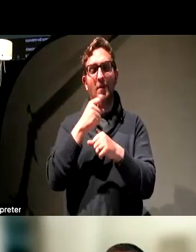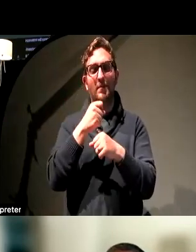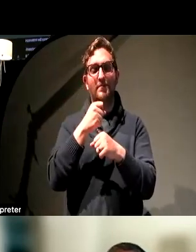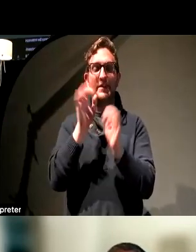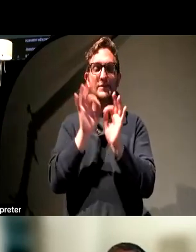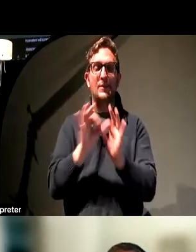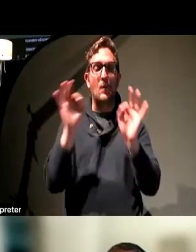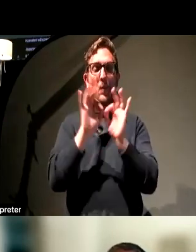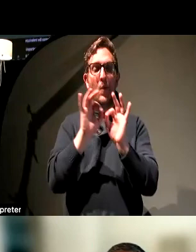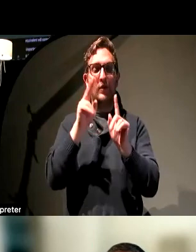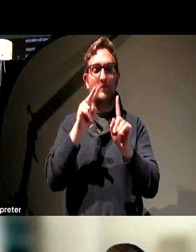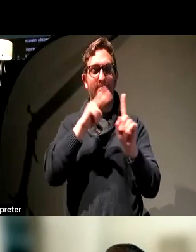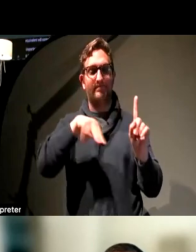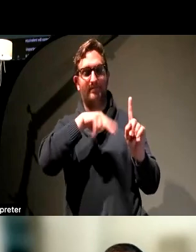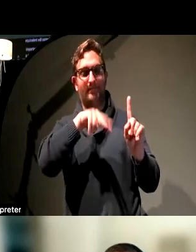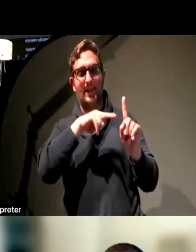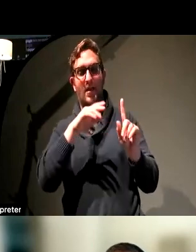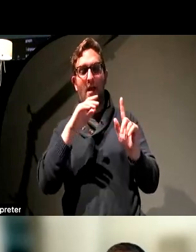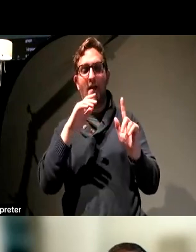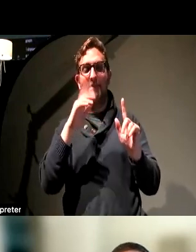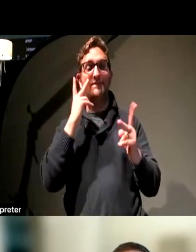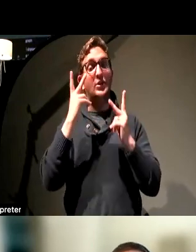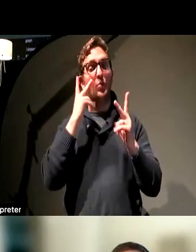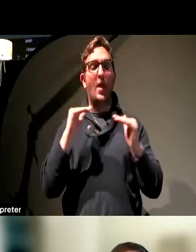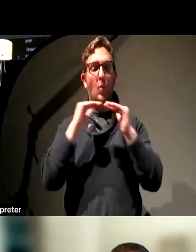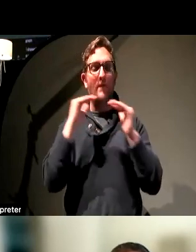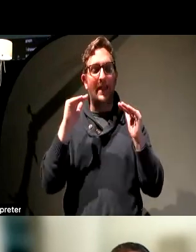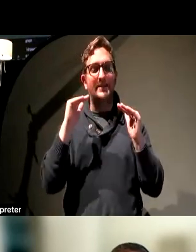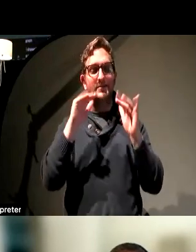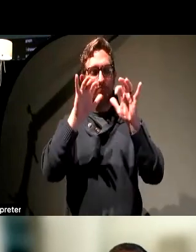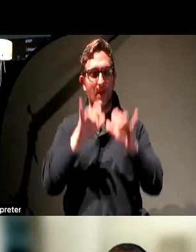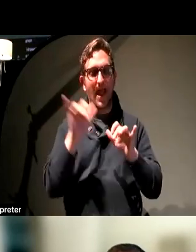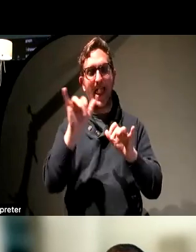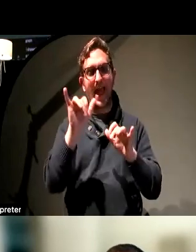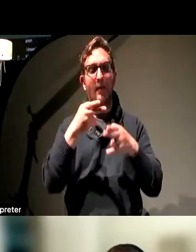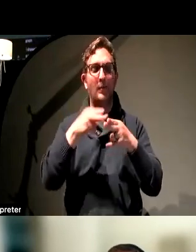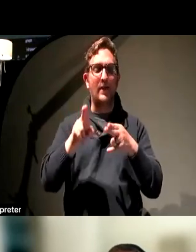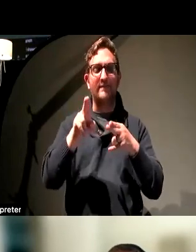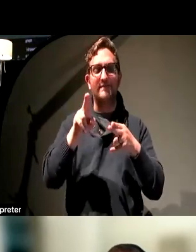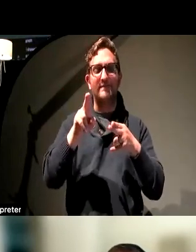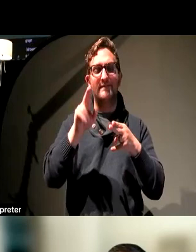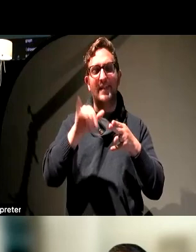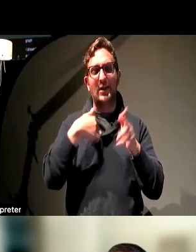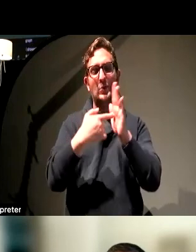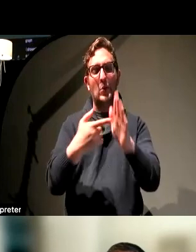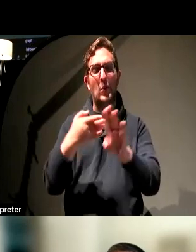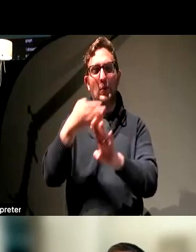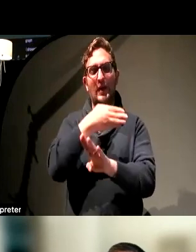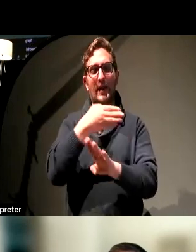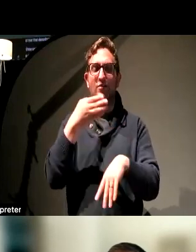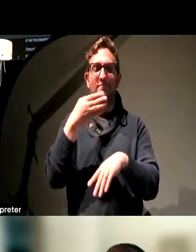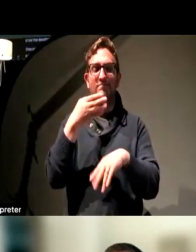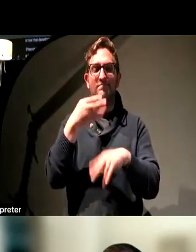text that describes the trends of the free series, something like that. Otherwise, you're still